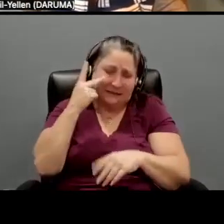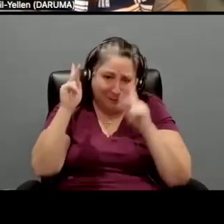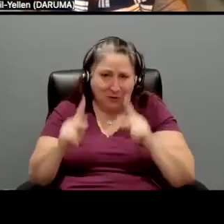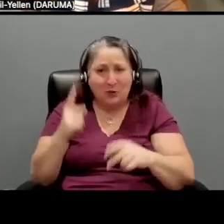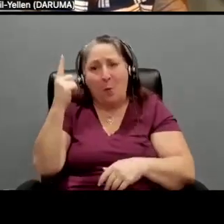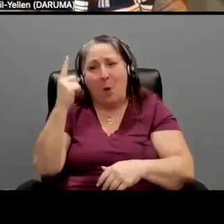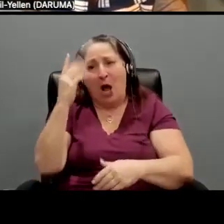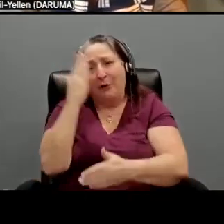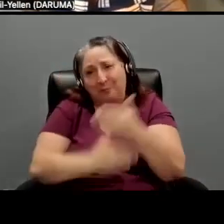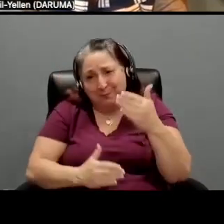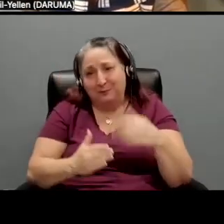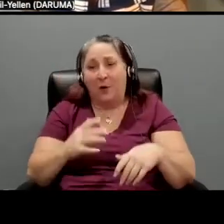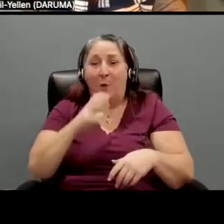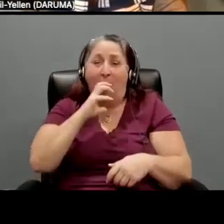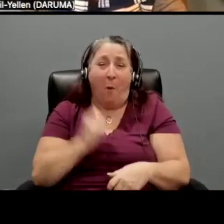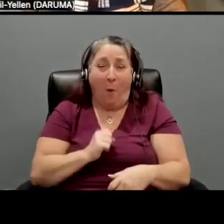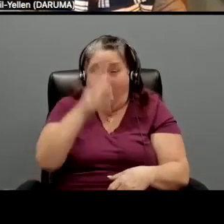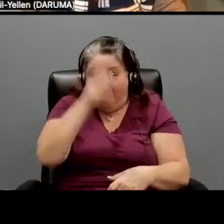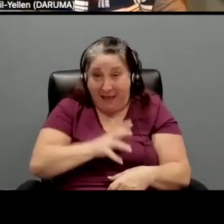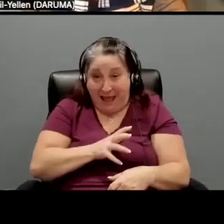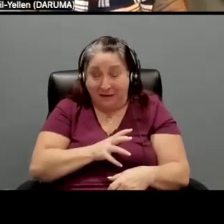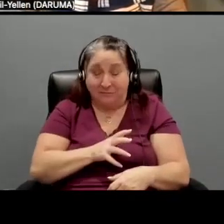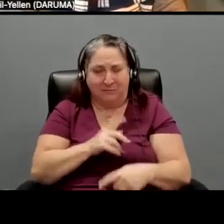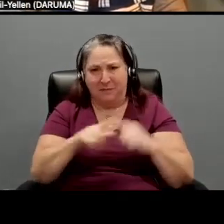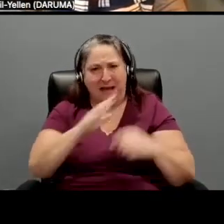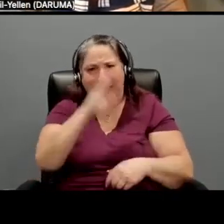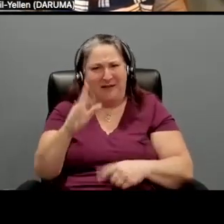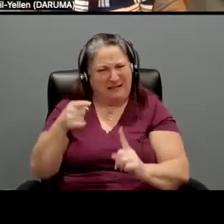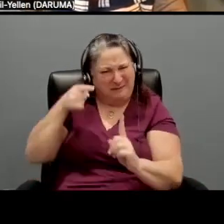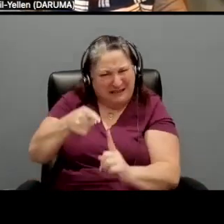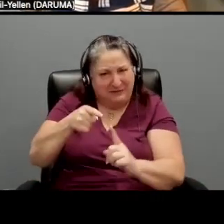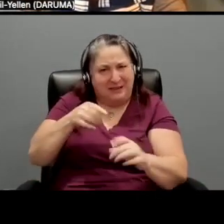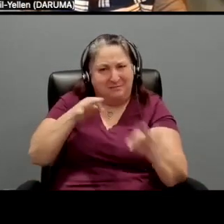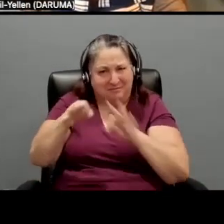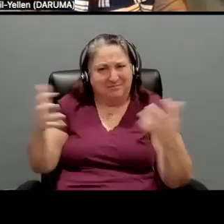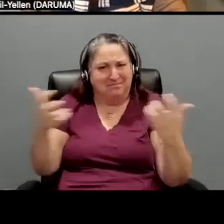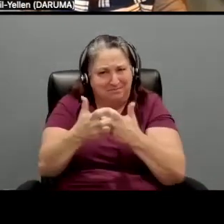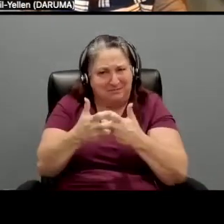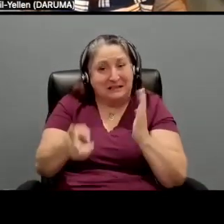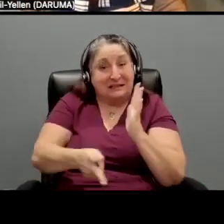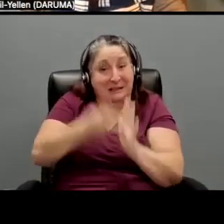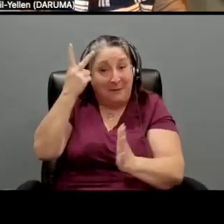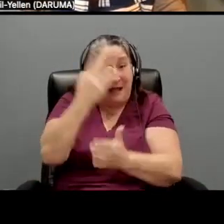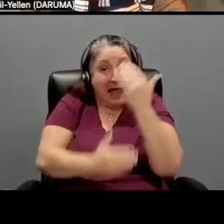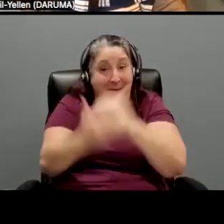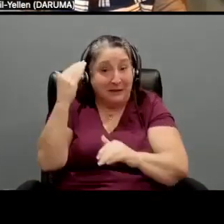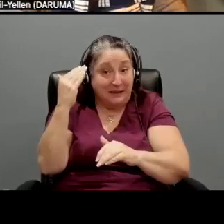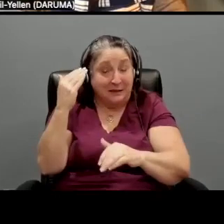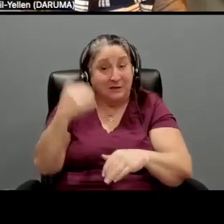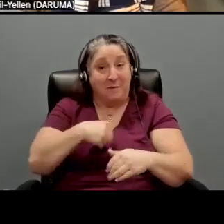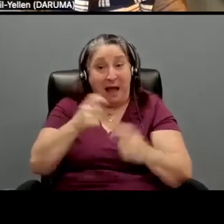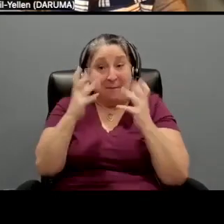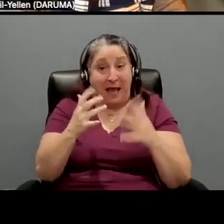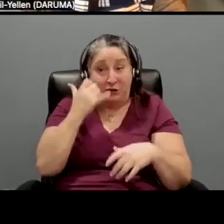or just old guy, but never a specific breakdown for a double amputee. So my manager called and said, do you want to do it? And I go,